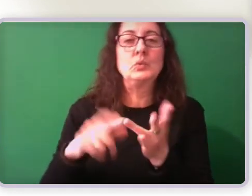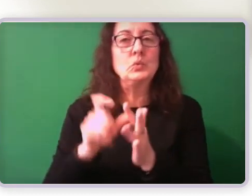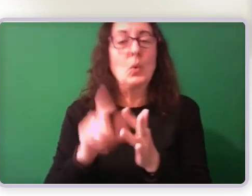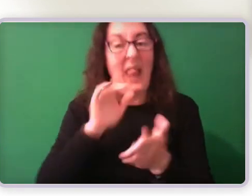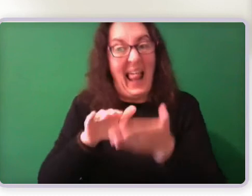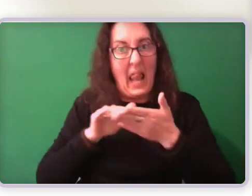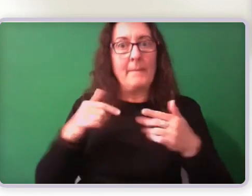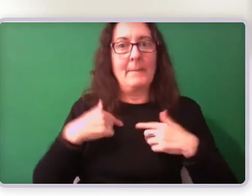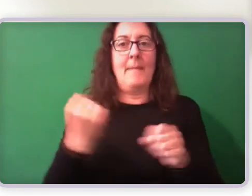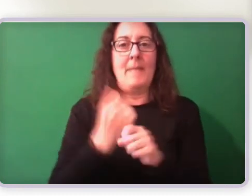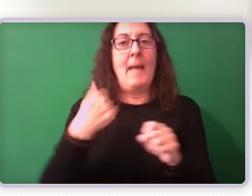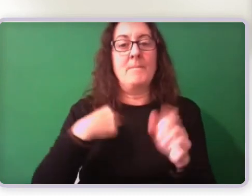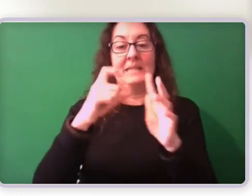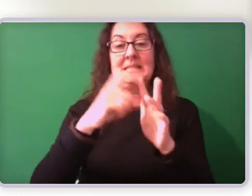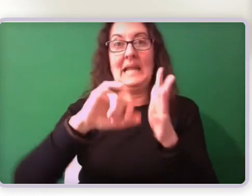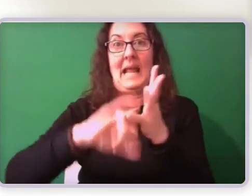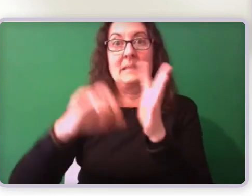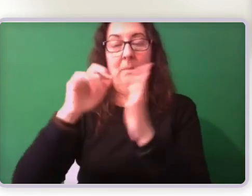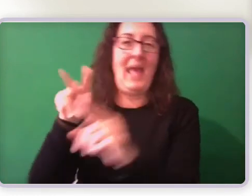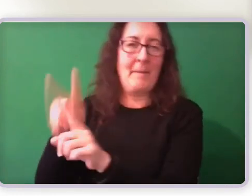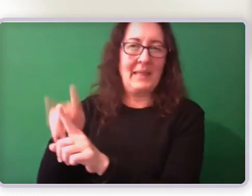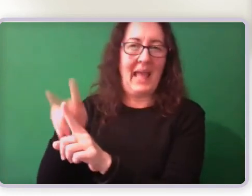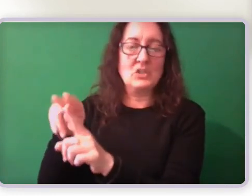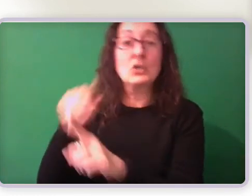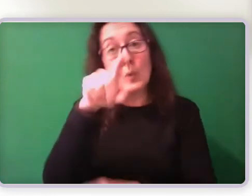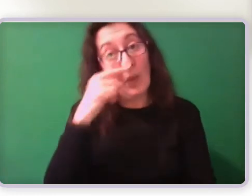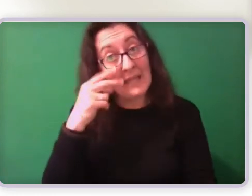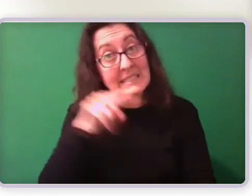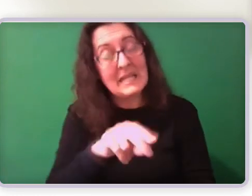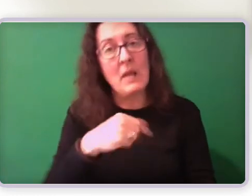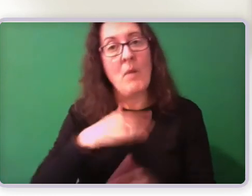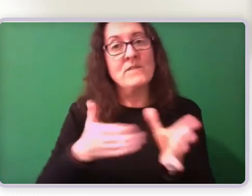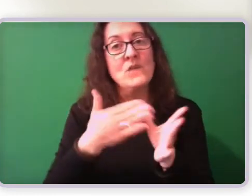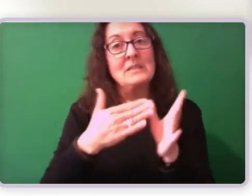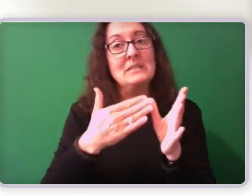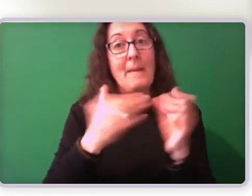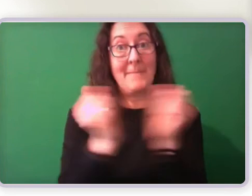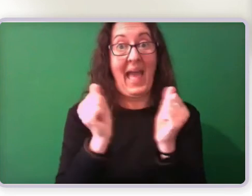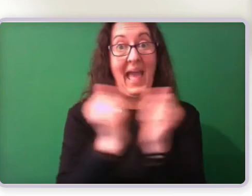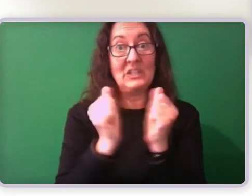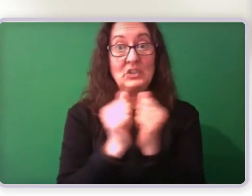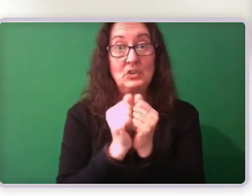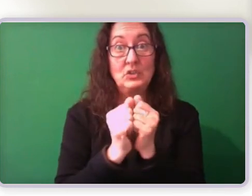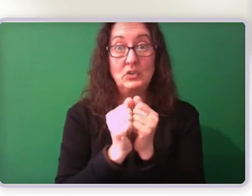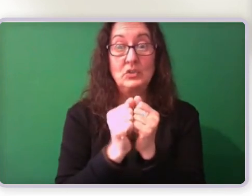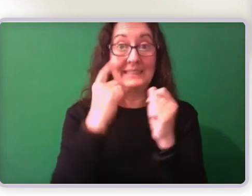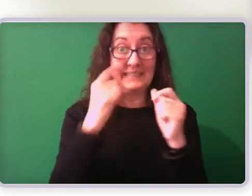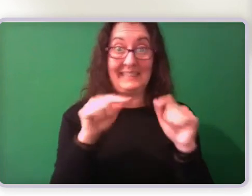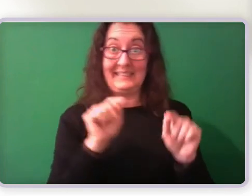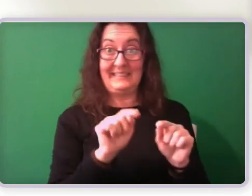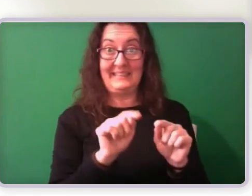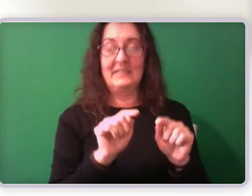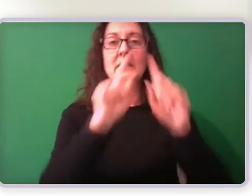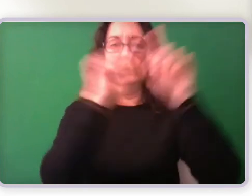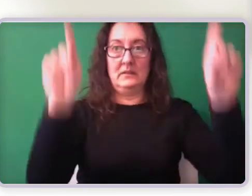As you can see here, the first page, which I've just included an excerpt from, gives some information for the